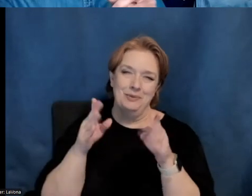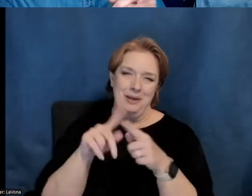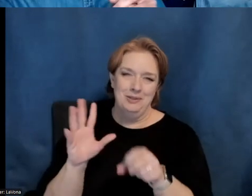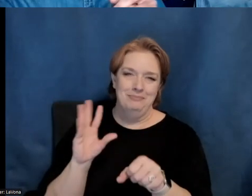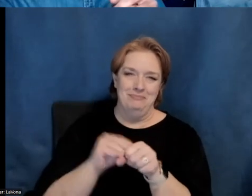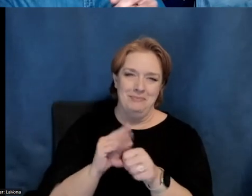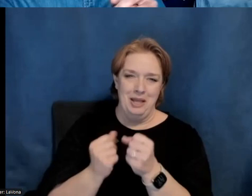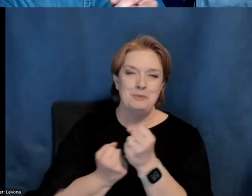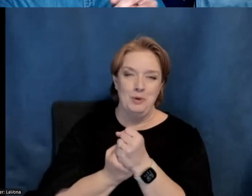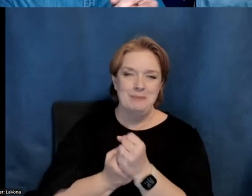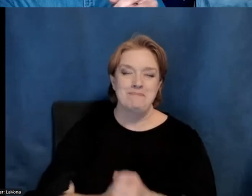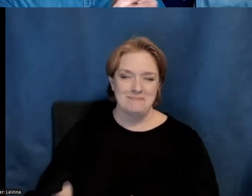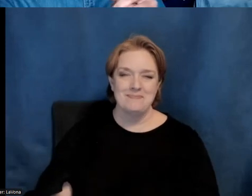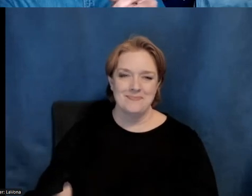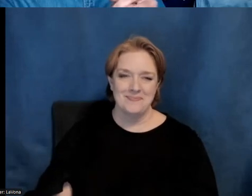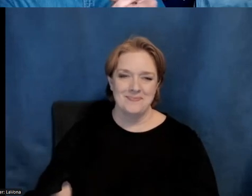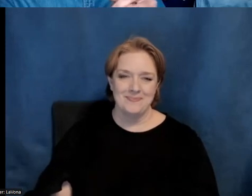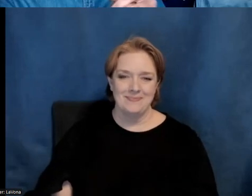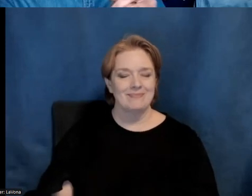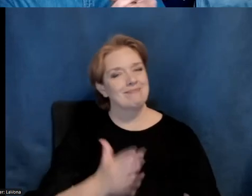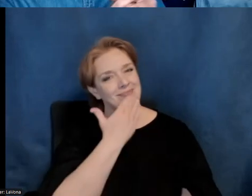That's absolutely right. Amazing. Thank you.